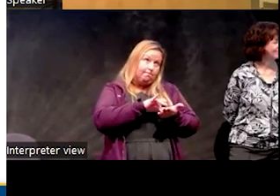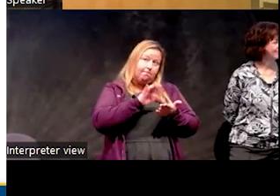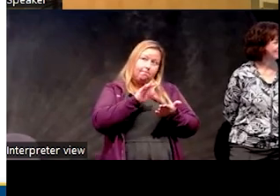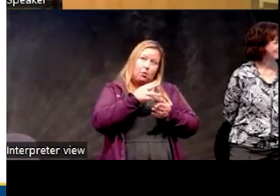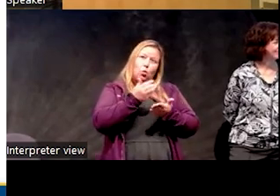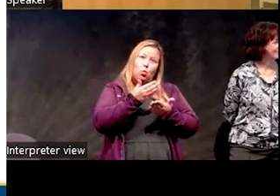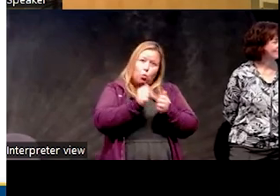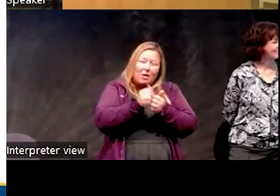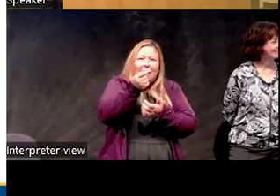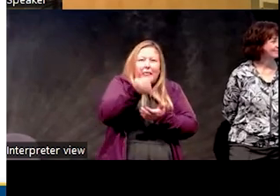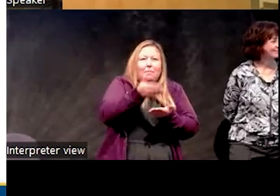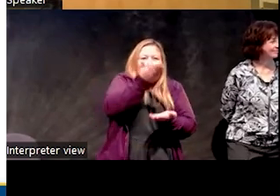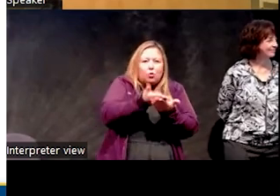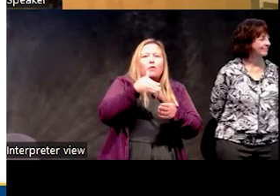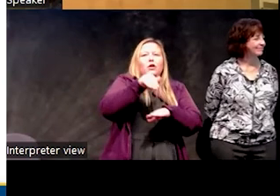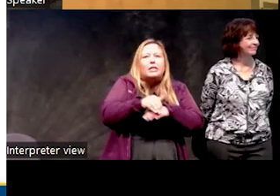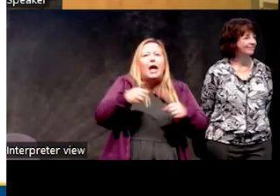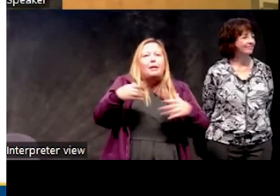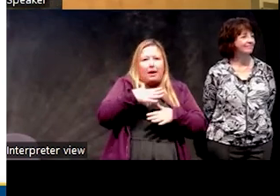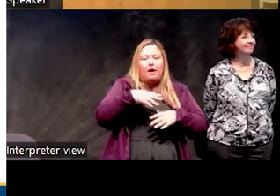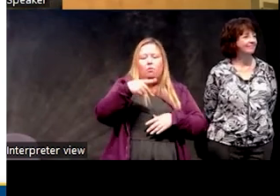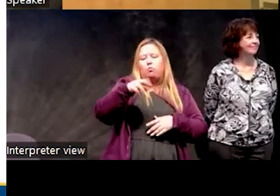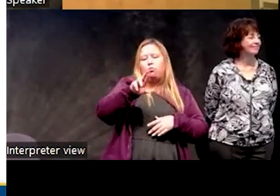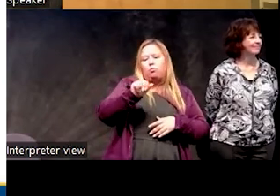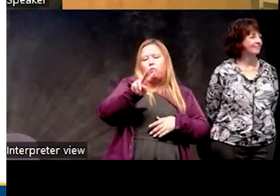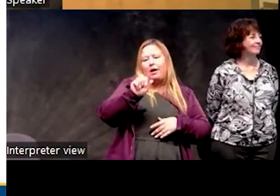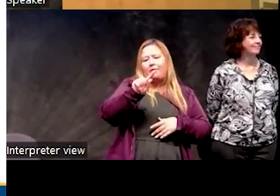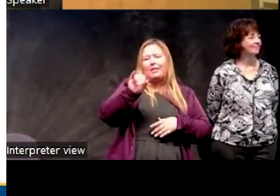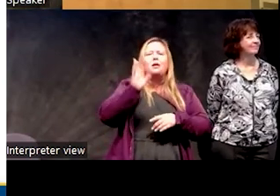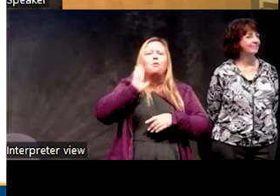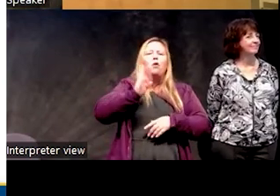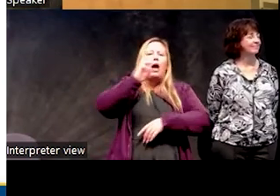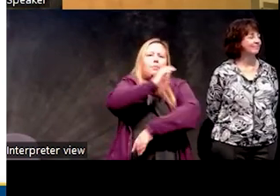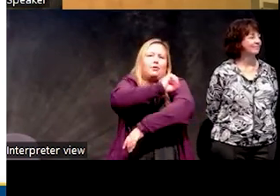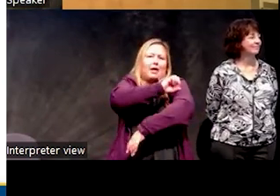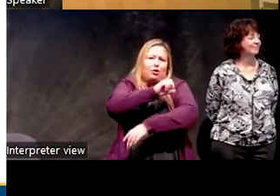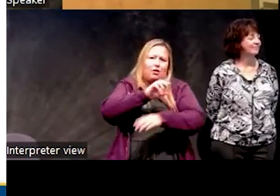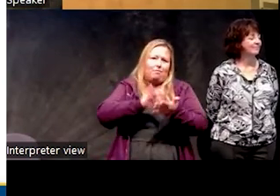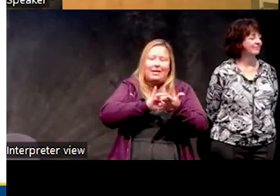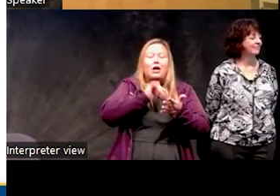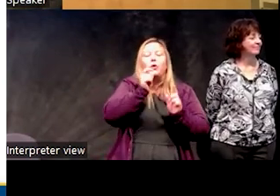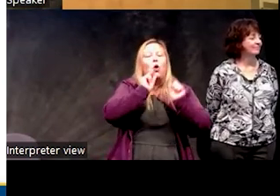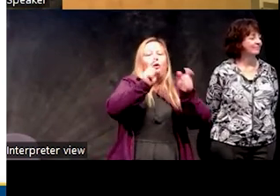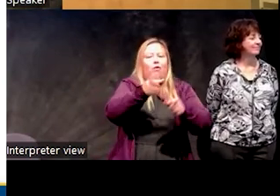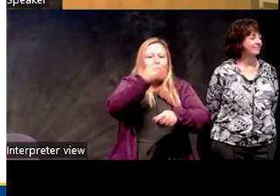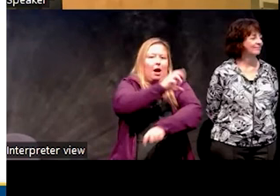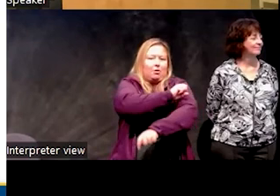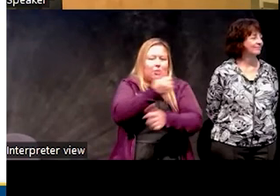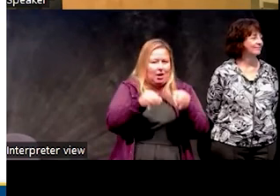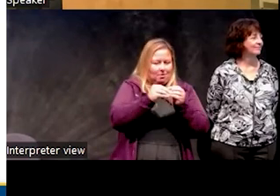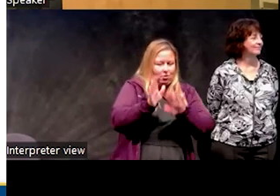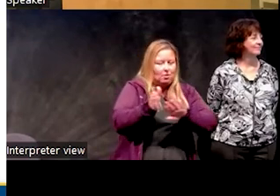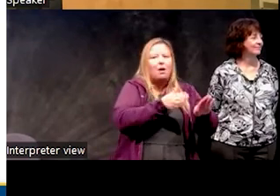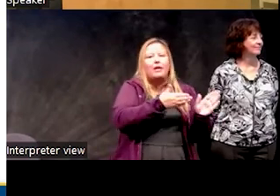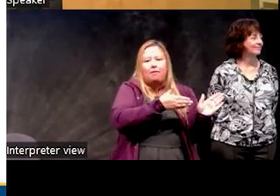uh, with some evidence for nightmare treatment, that's prazosin. So it's an old anti-hypertensive medication. Doesn't work, not prescribed for hypertension, but